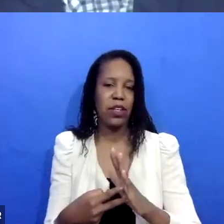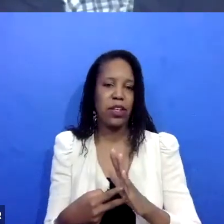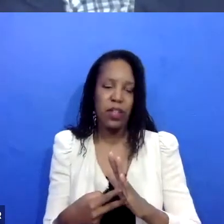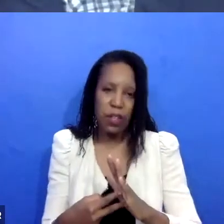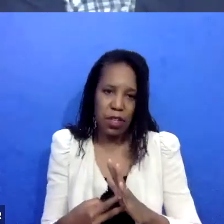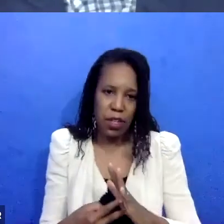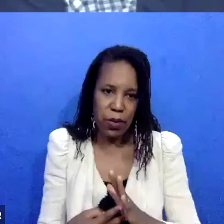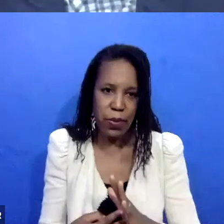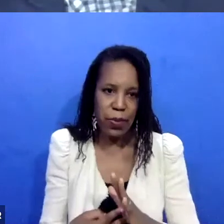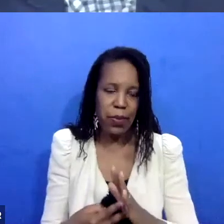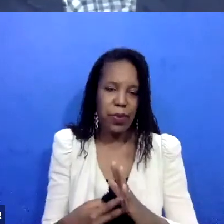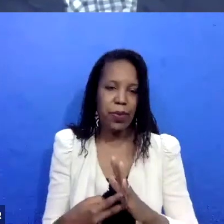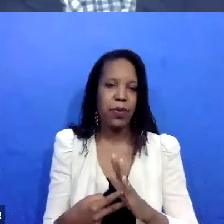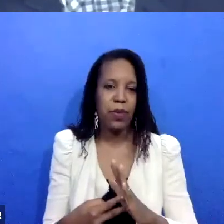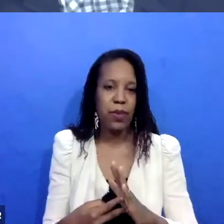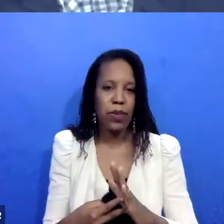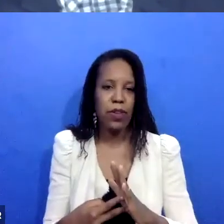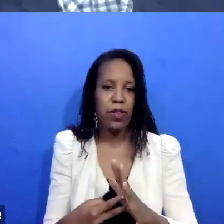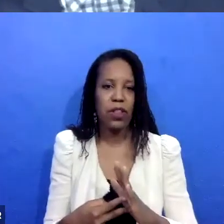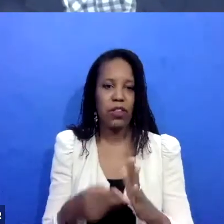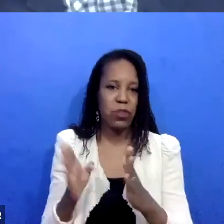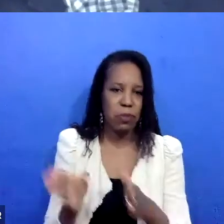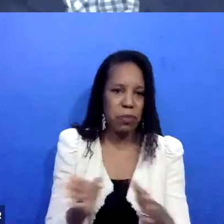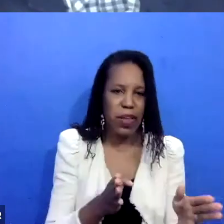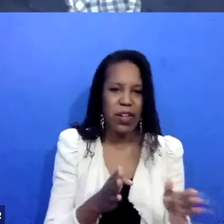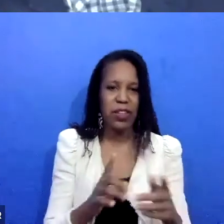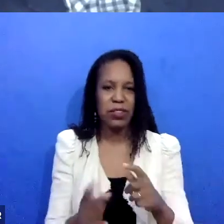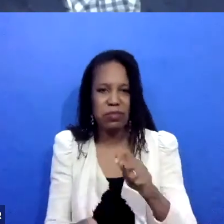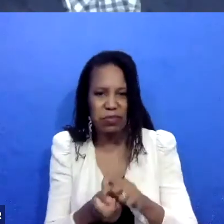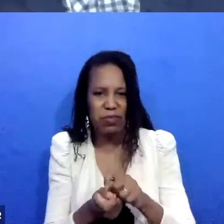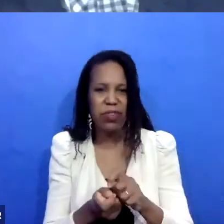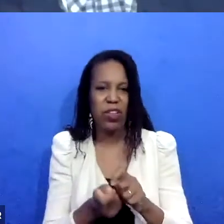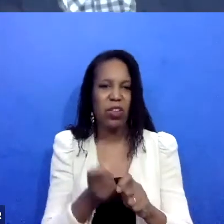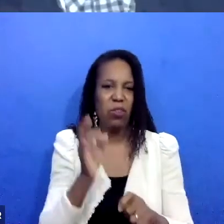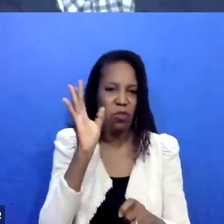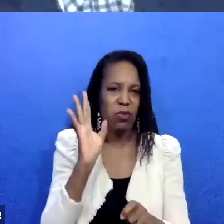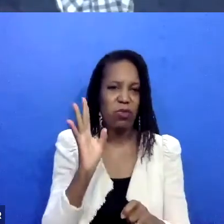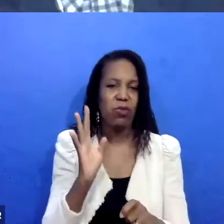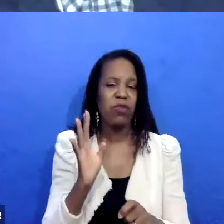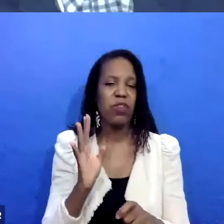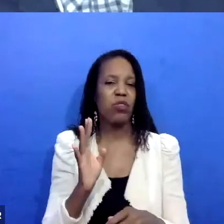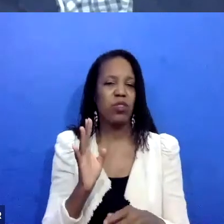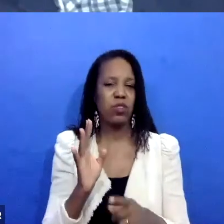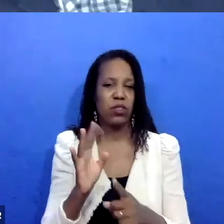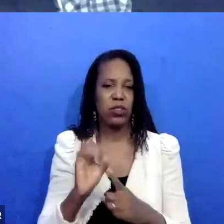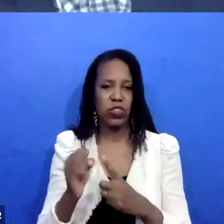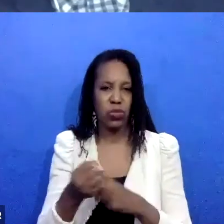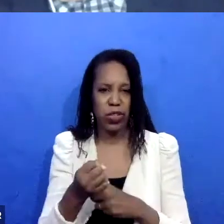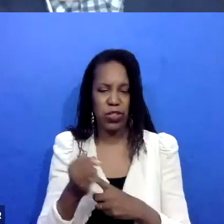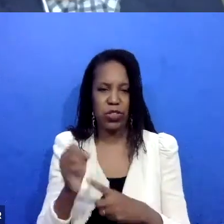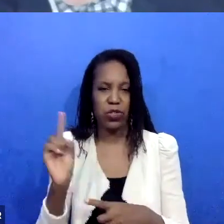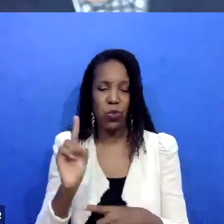that, that they didn't realize until they got to the situation where they're, they're kind of steeping themselves in it. Um,